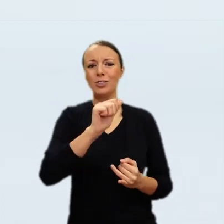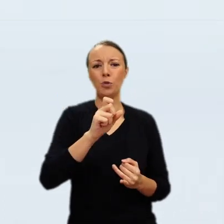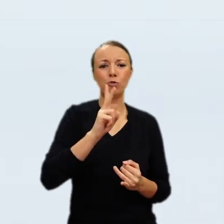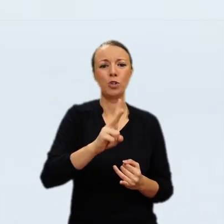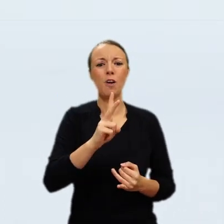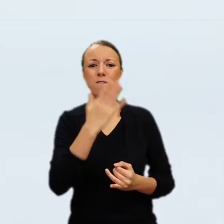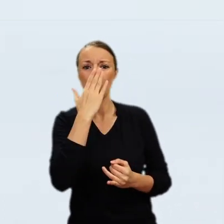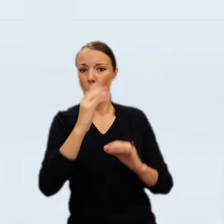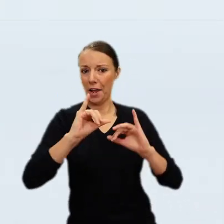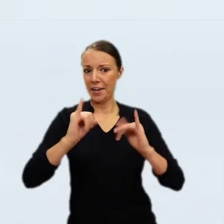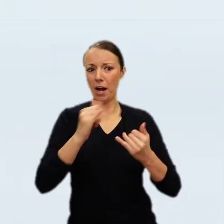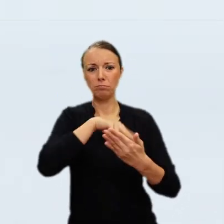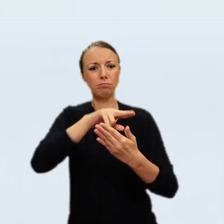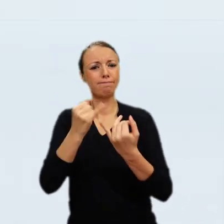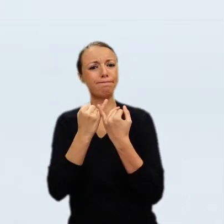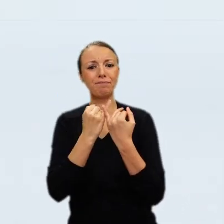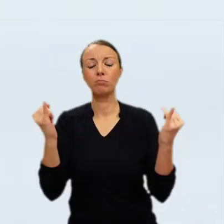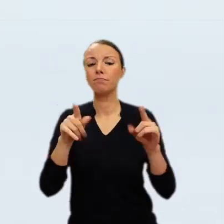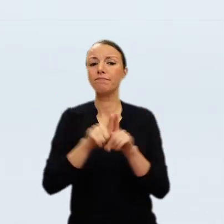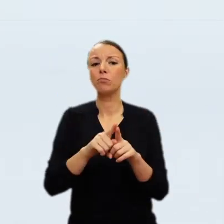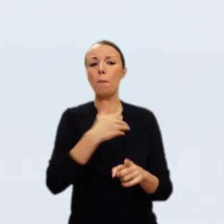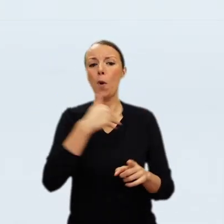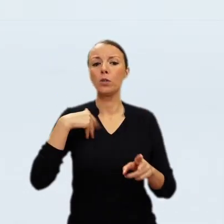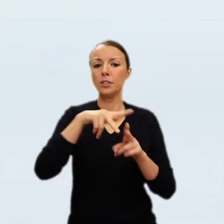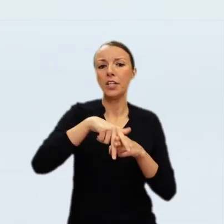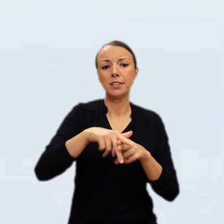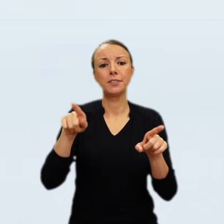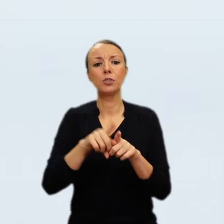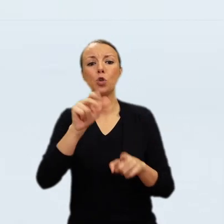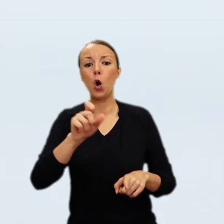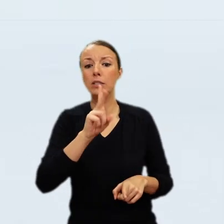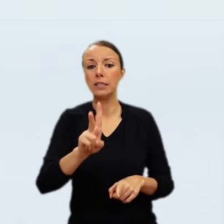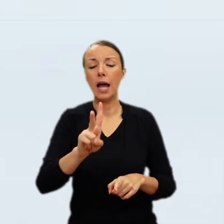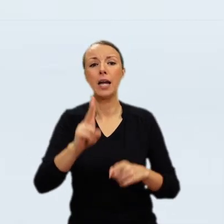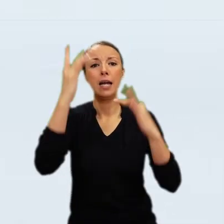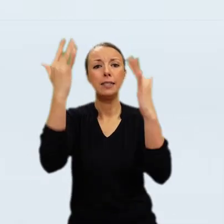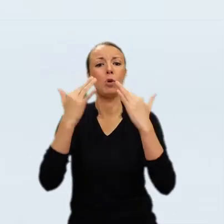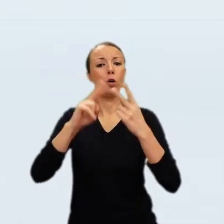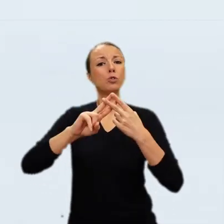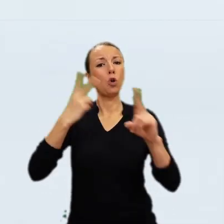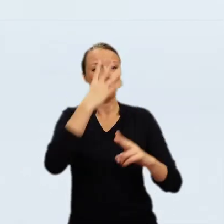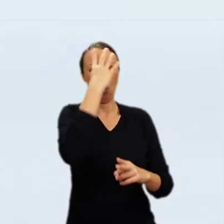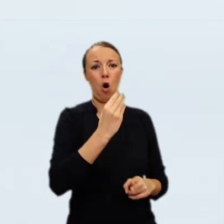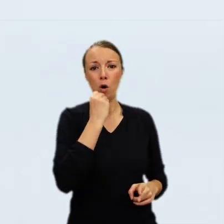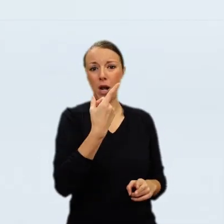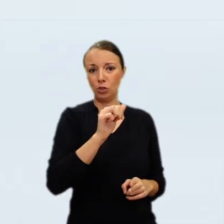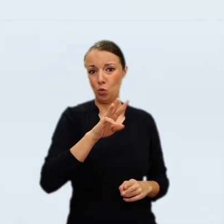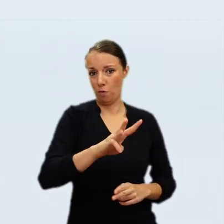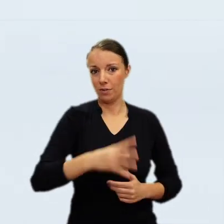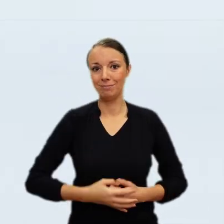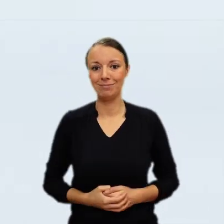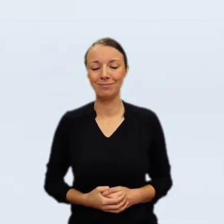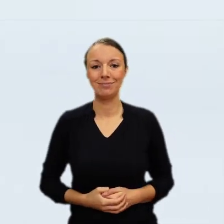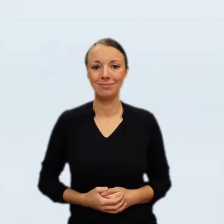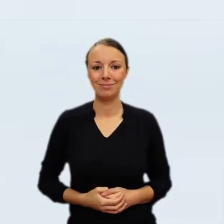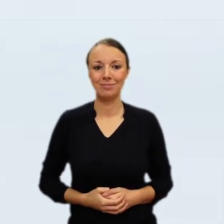as to how I can possibly meet my expenses. By the 6th of June, Frick had paid a 5% commission of 3,000 pounds